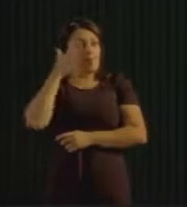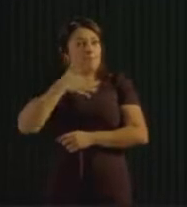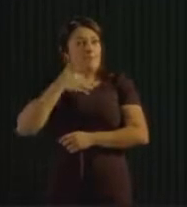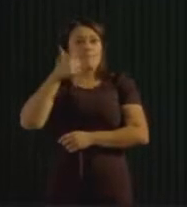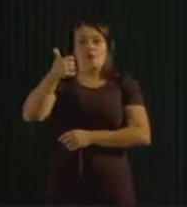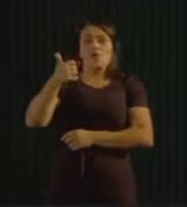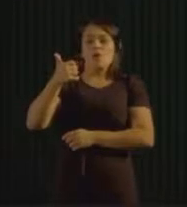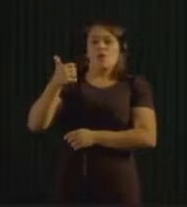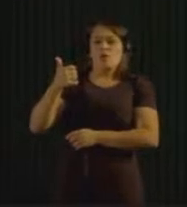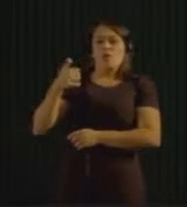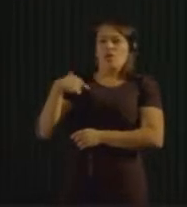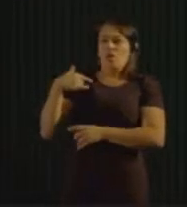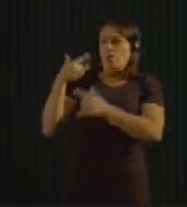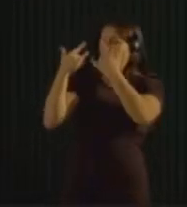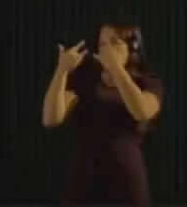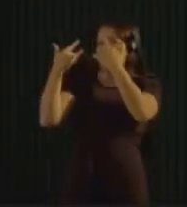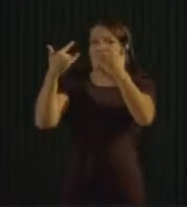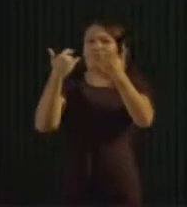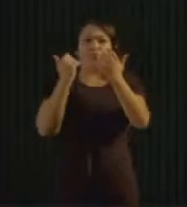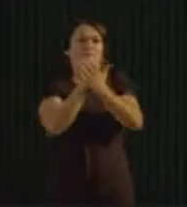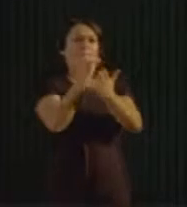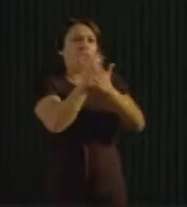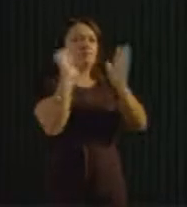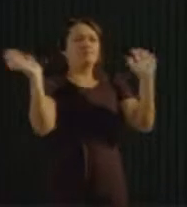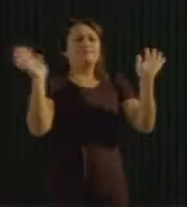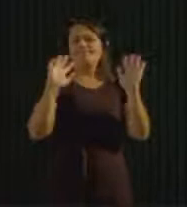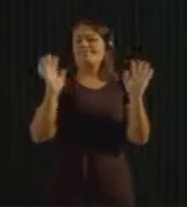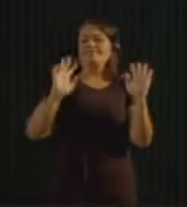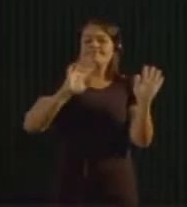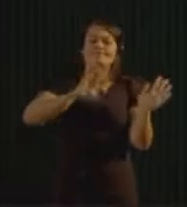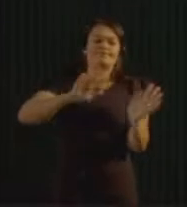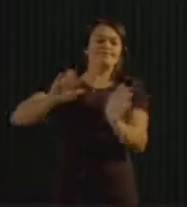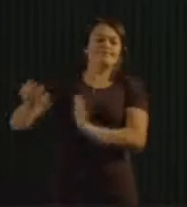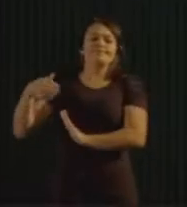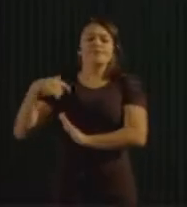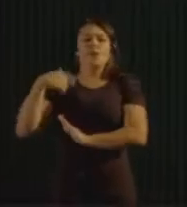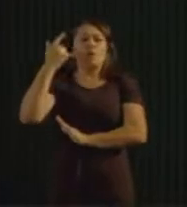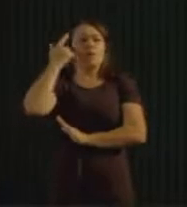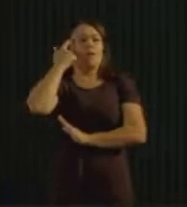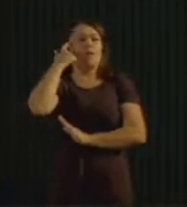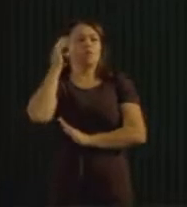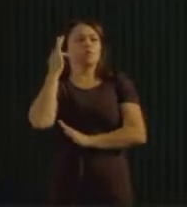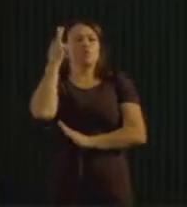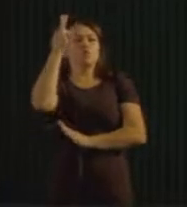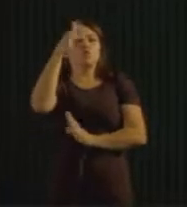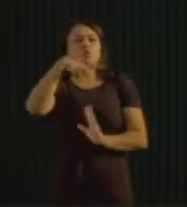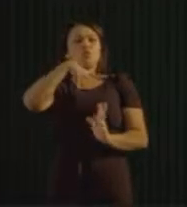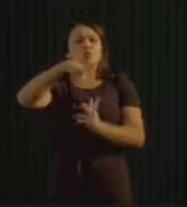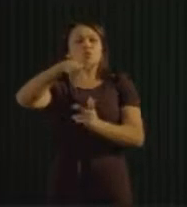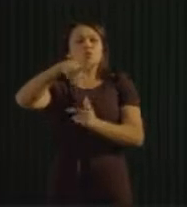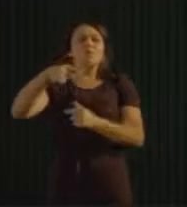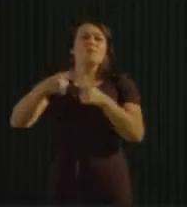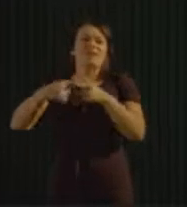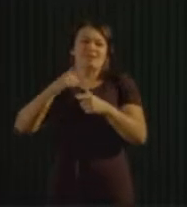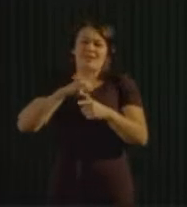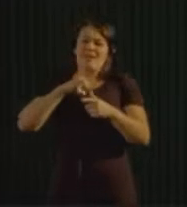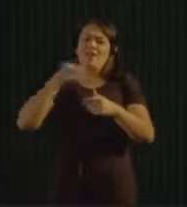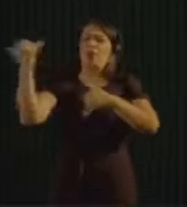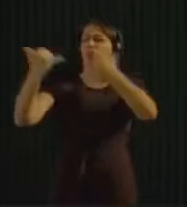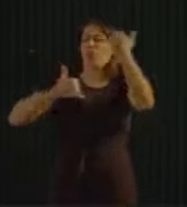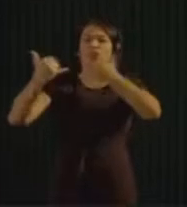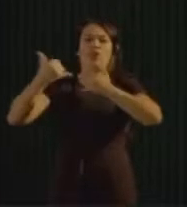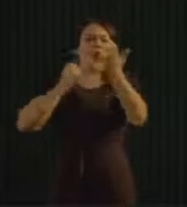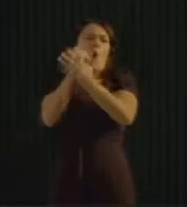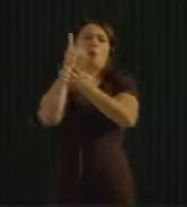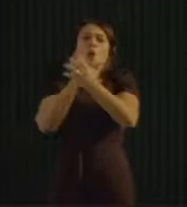these companies that are really advertising and telling us, they're popping up, advertising everywhere, buy this, buy this, buy